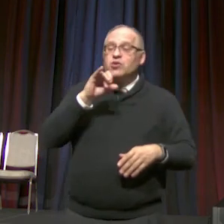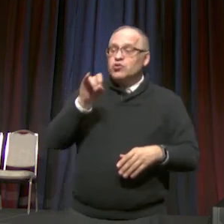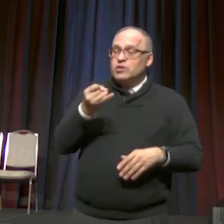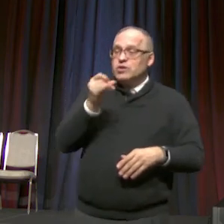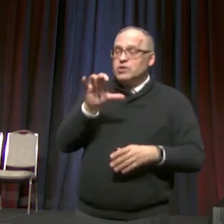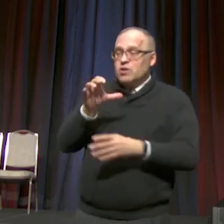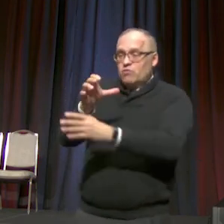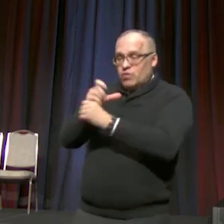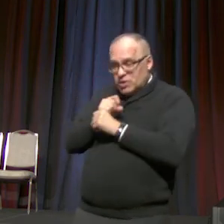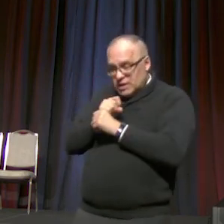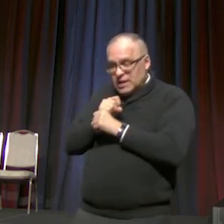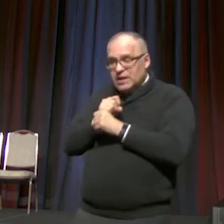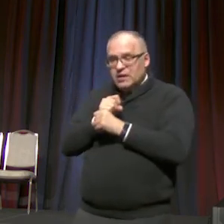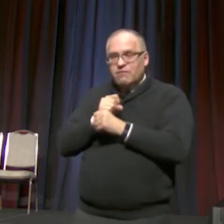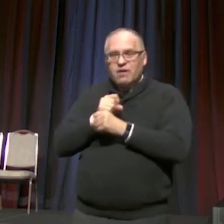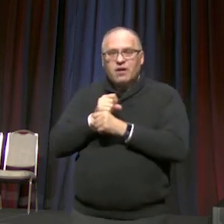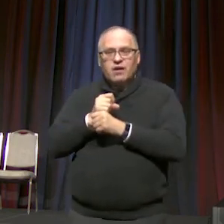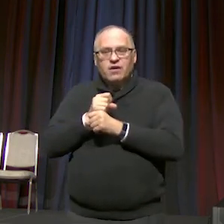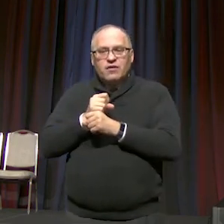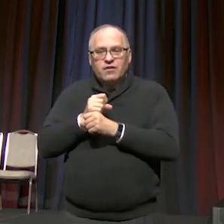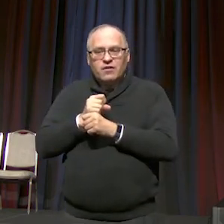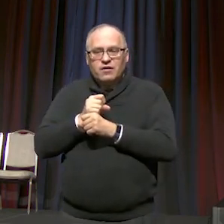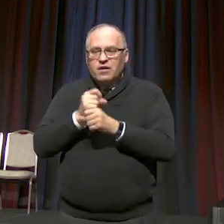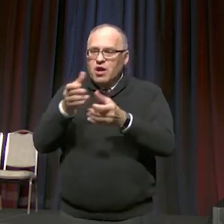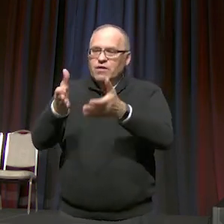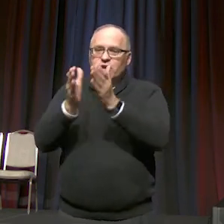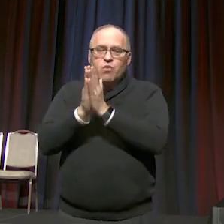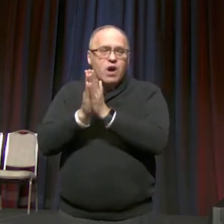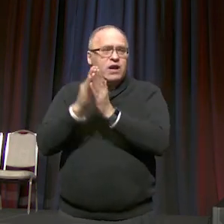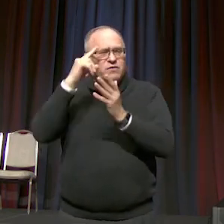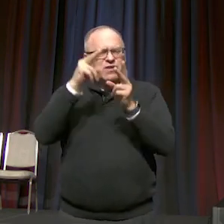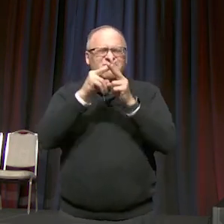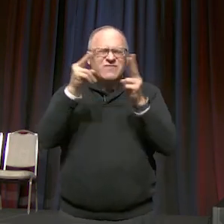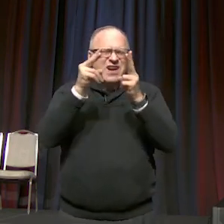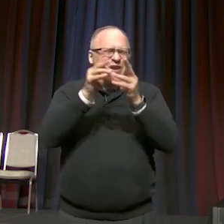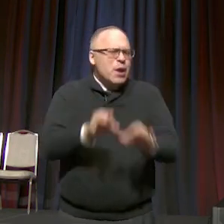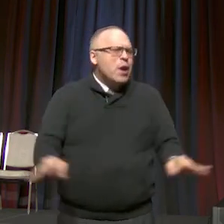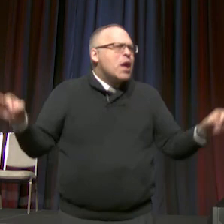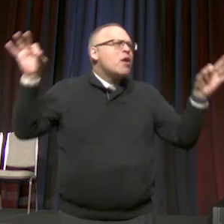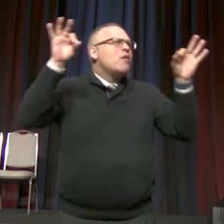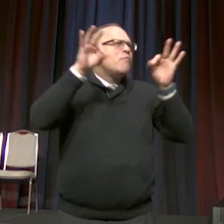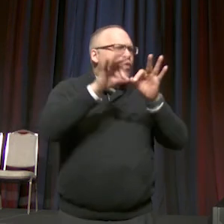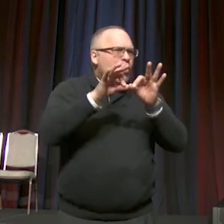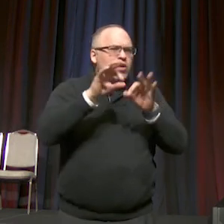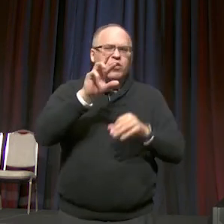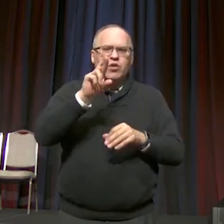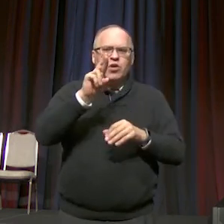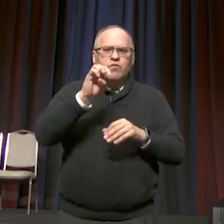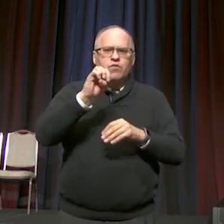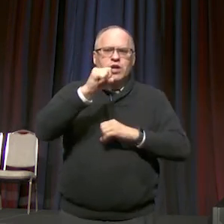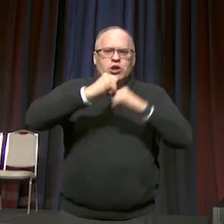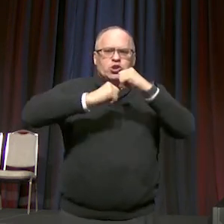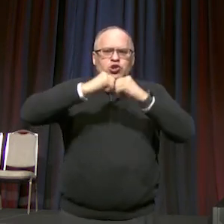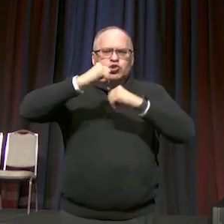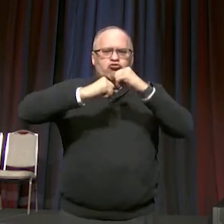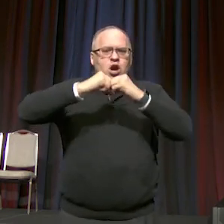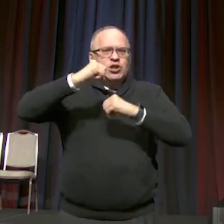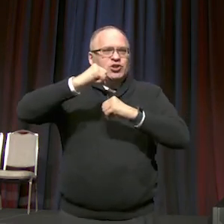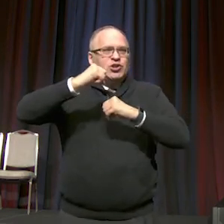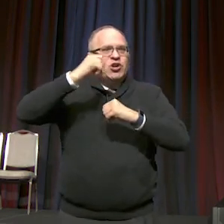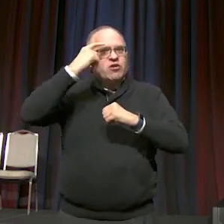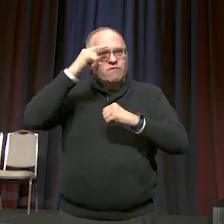received a request for a very important restructure of the church.